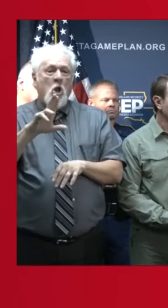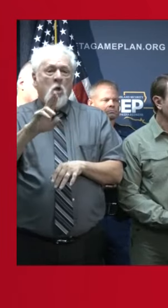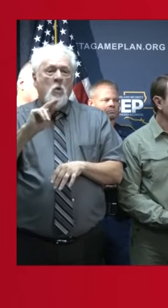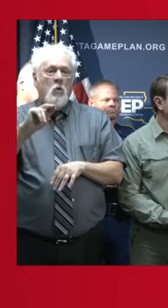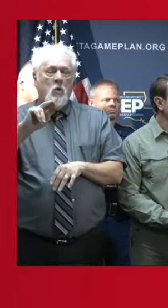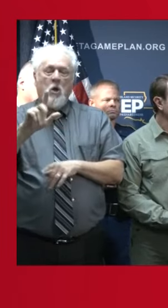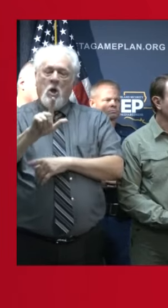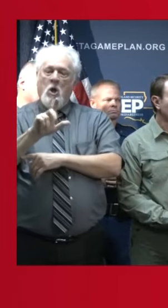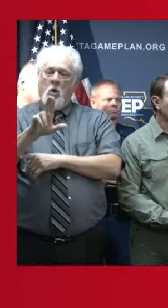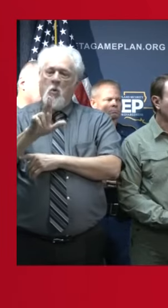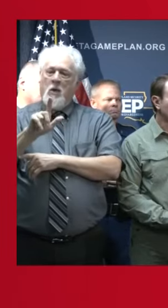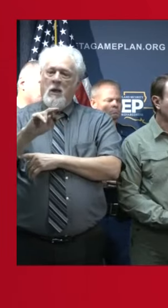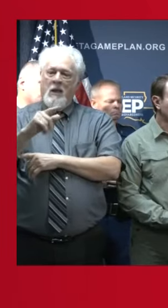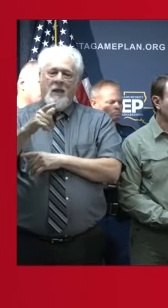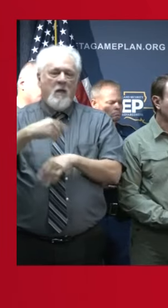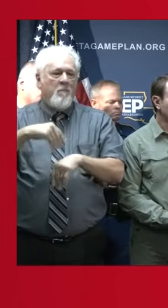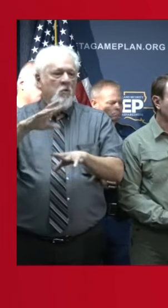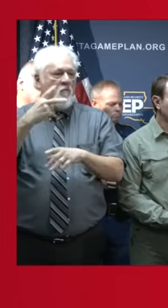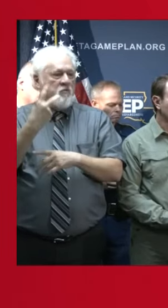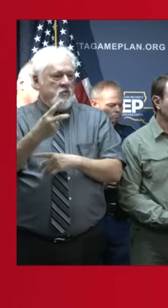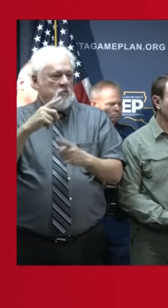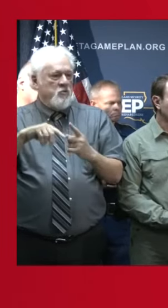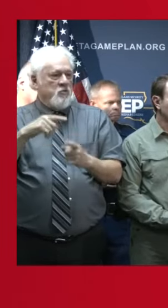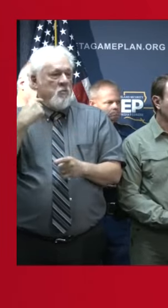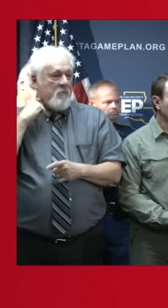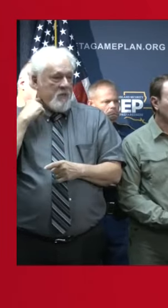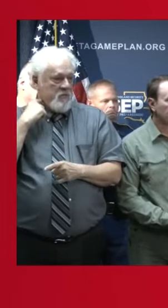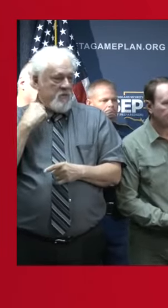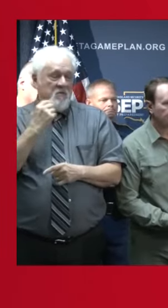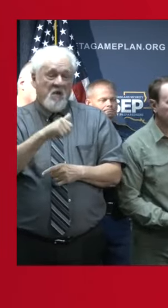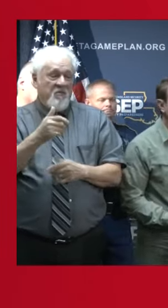Other than that, everything's going well.